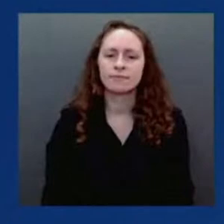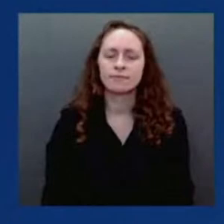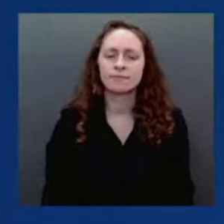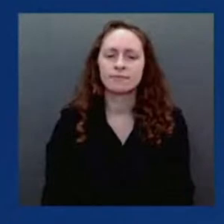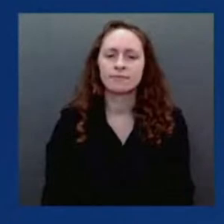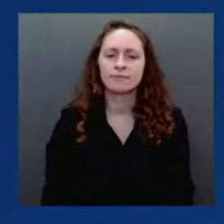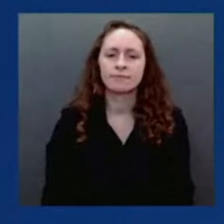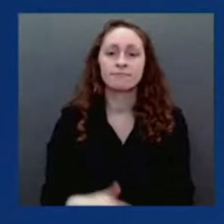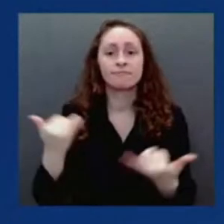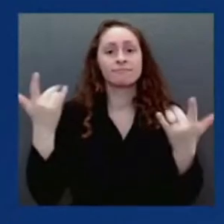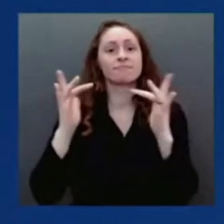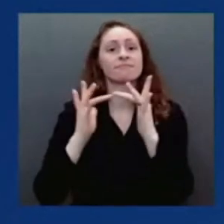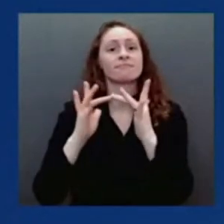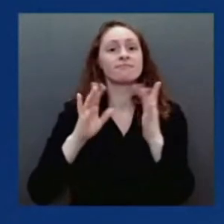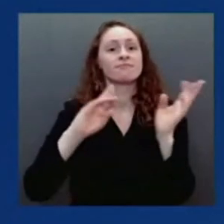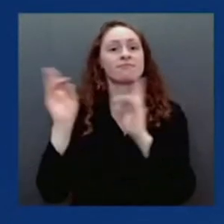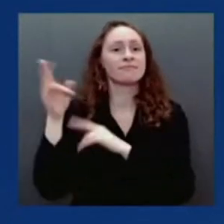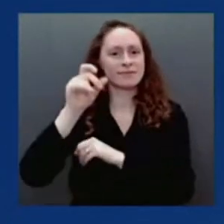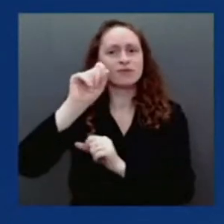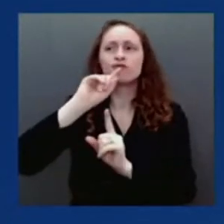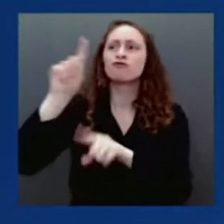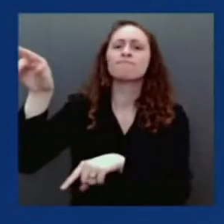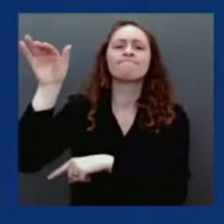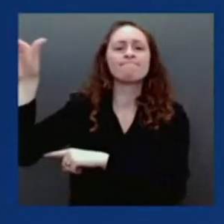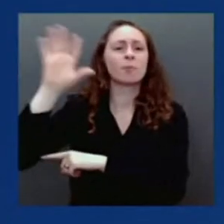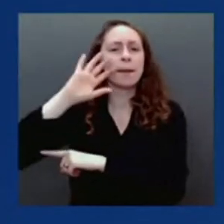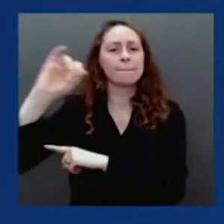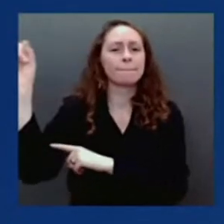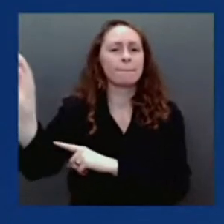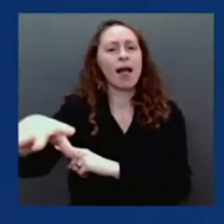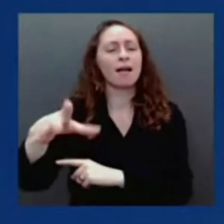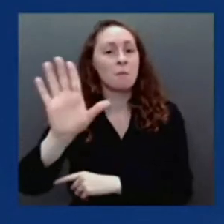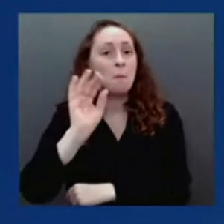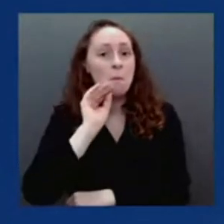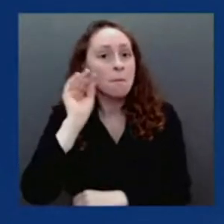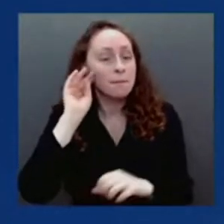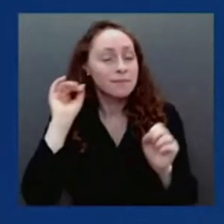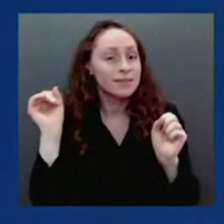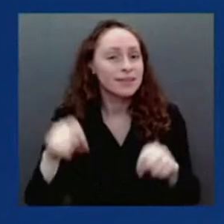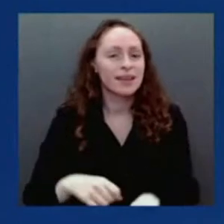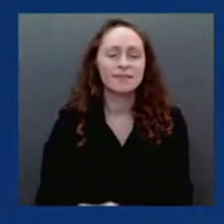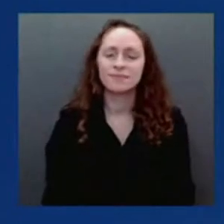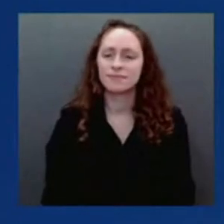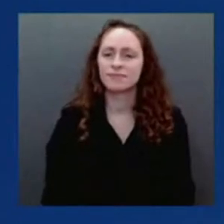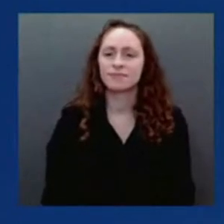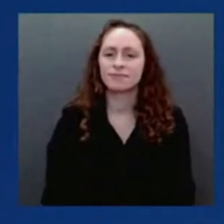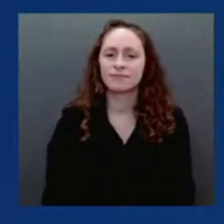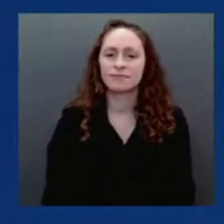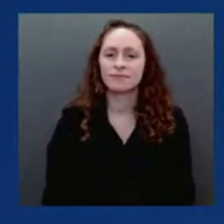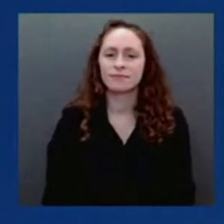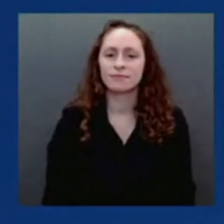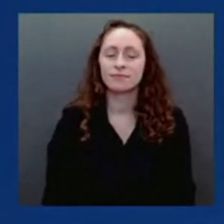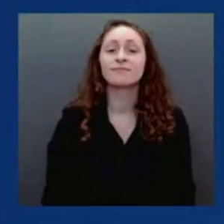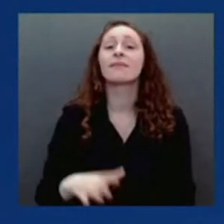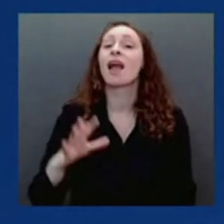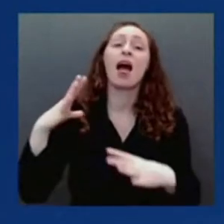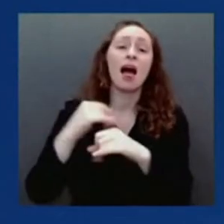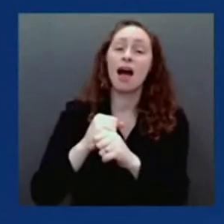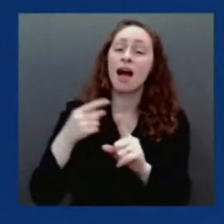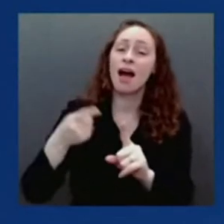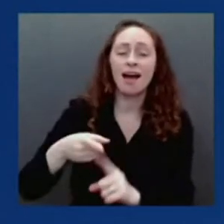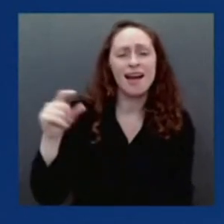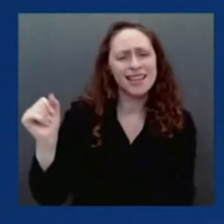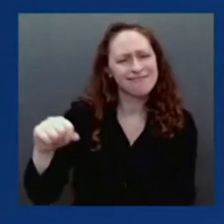So, yes, the answer to your question is the program already does cover lab tests. And I mentioned the other convenient